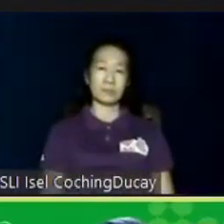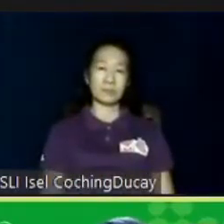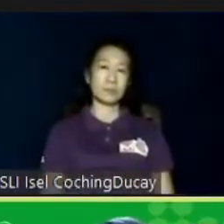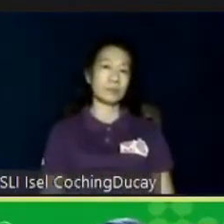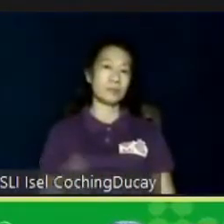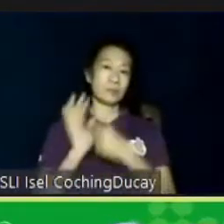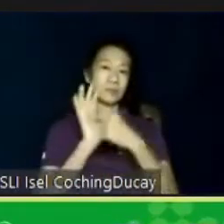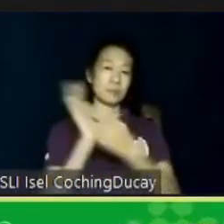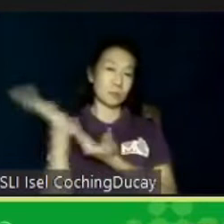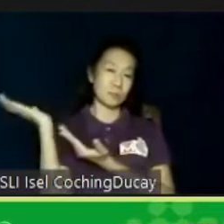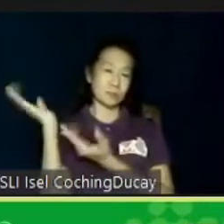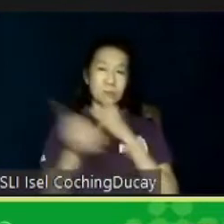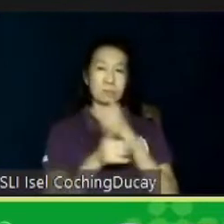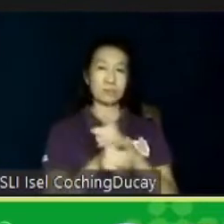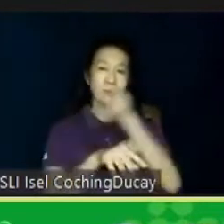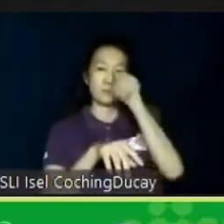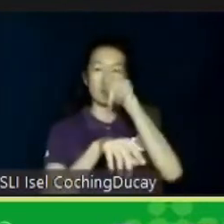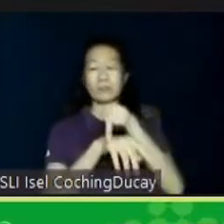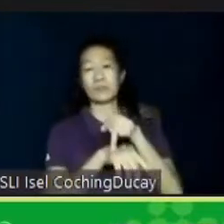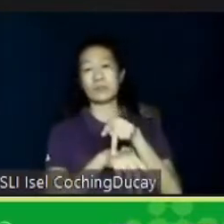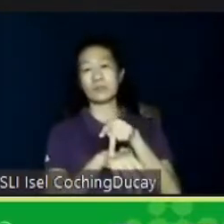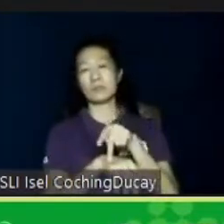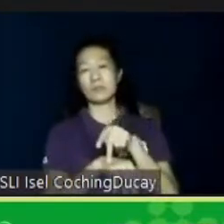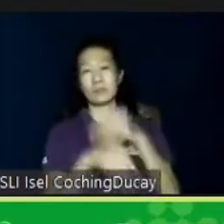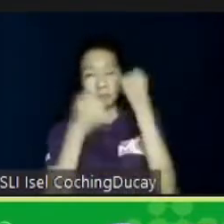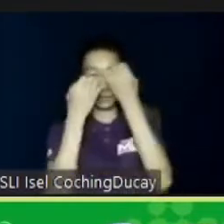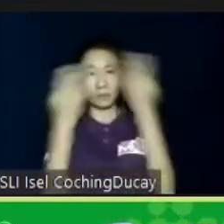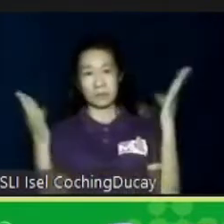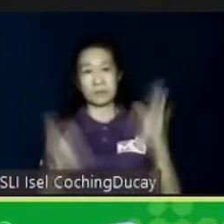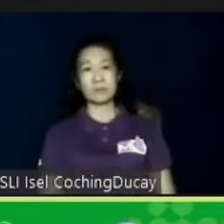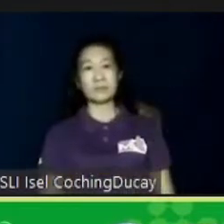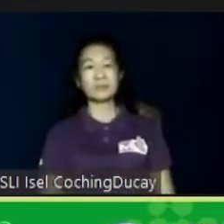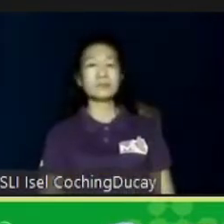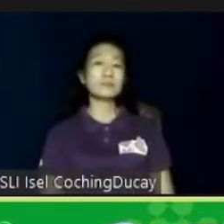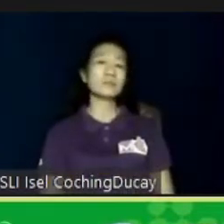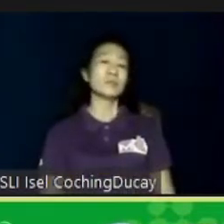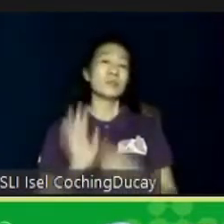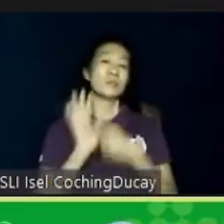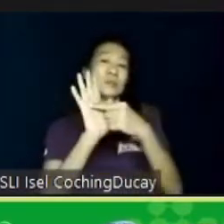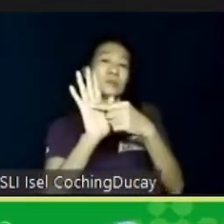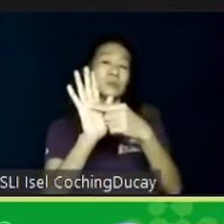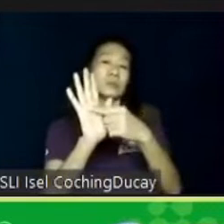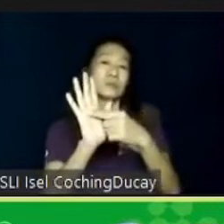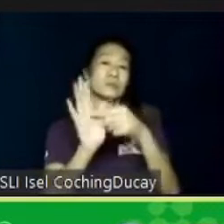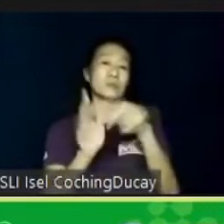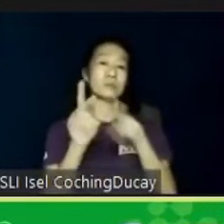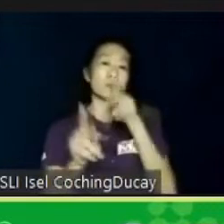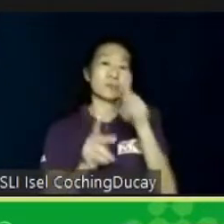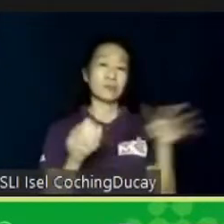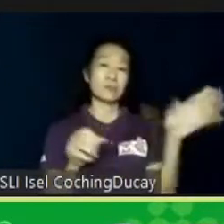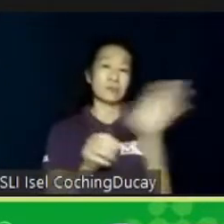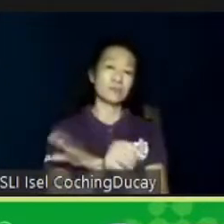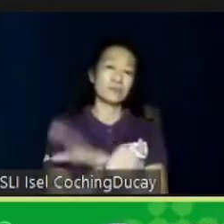showing you today is actually the Philippines. It's data from the ADB. And it shows the people in full-time